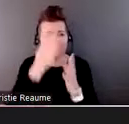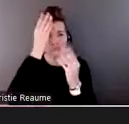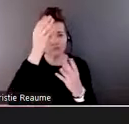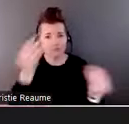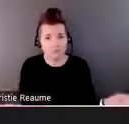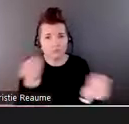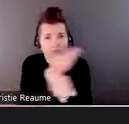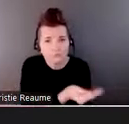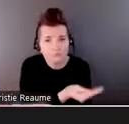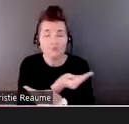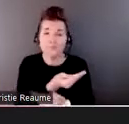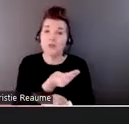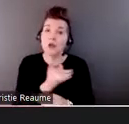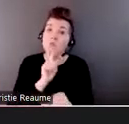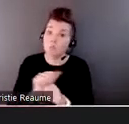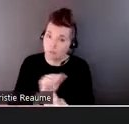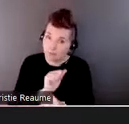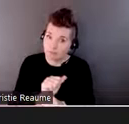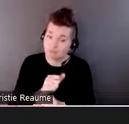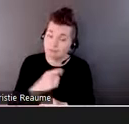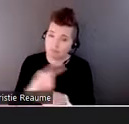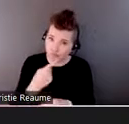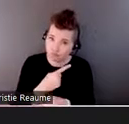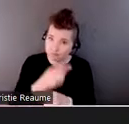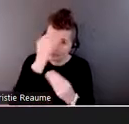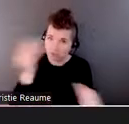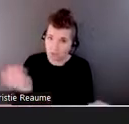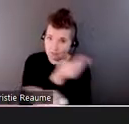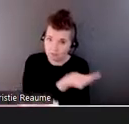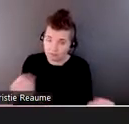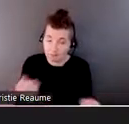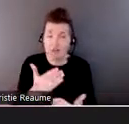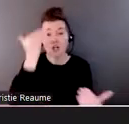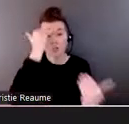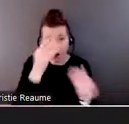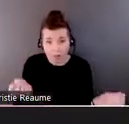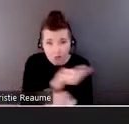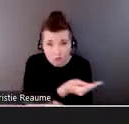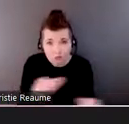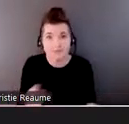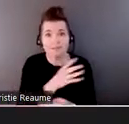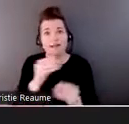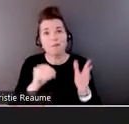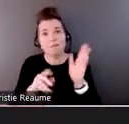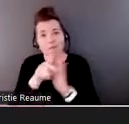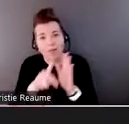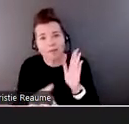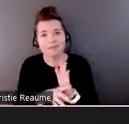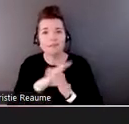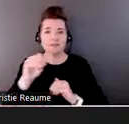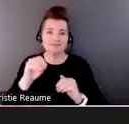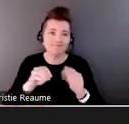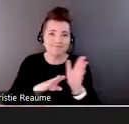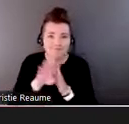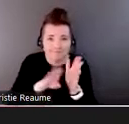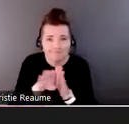reliable information and knowledge and also advanced program and policy development when it comes to issues that are